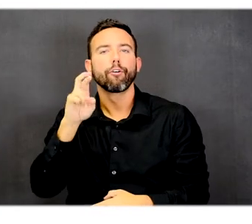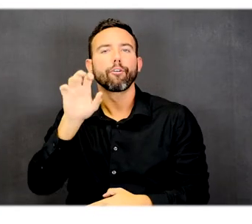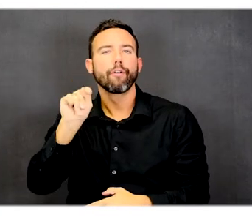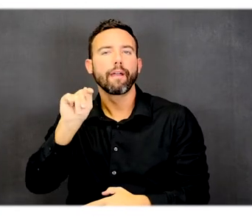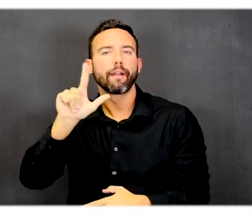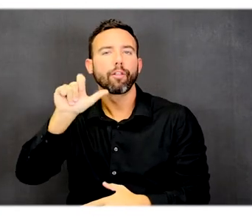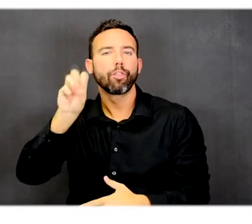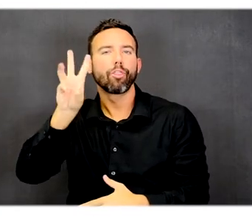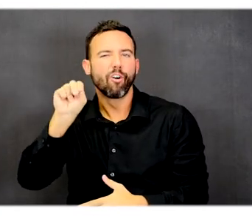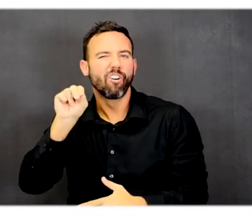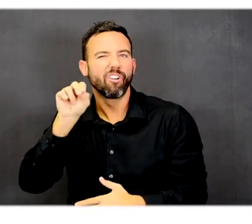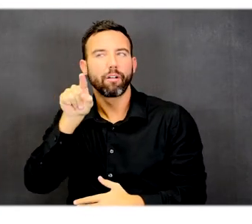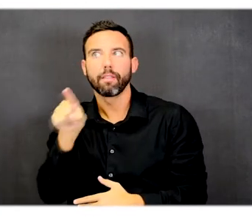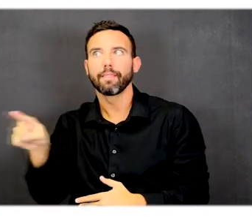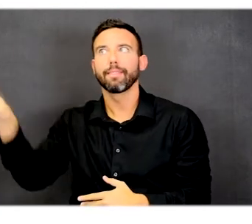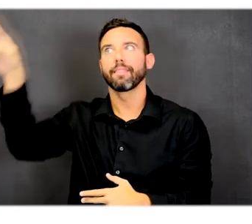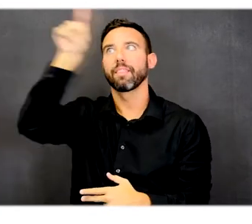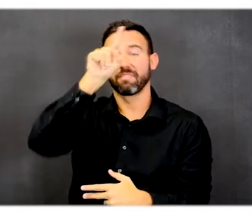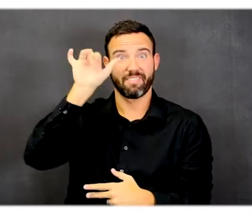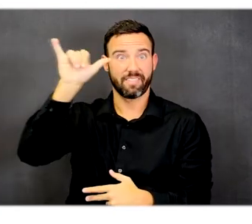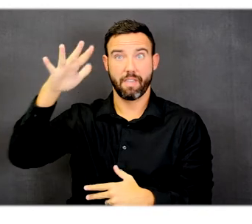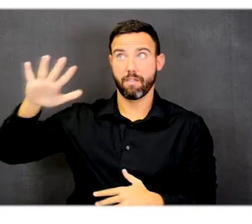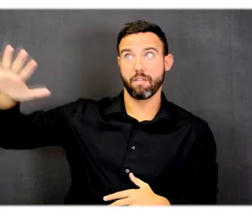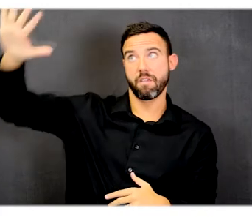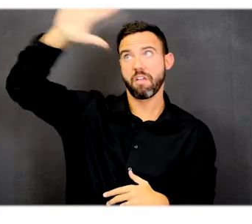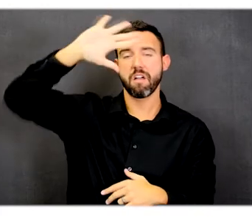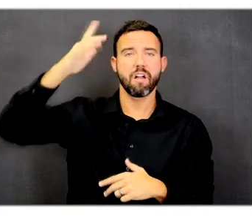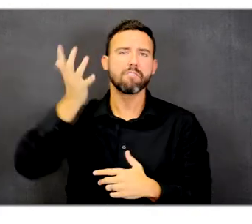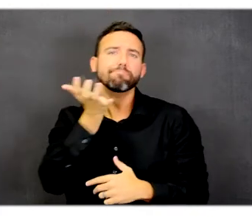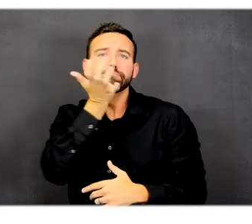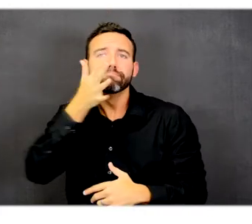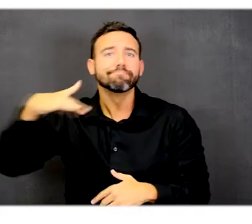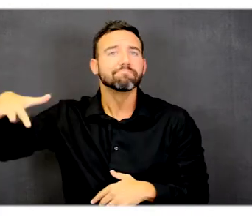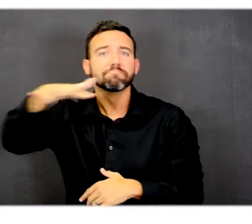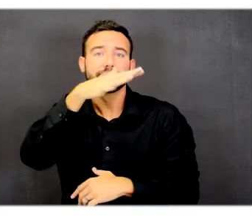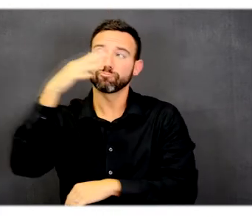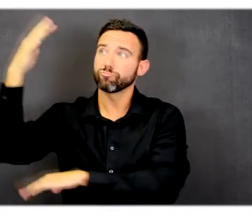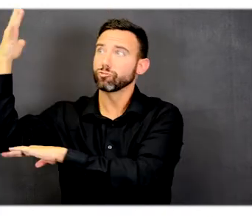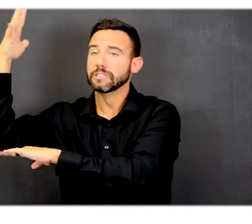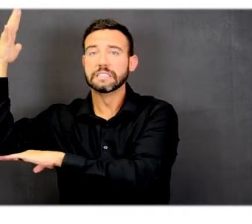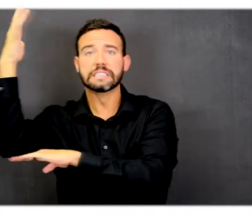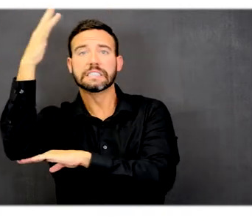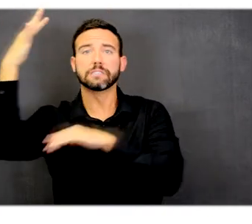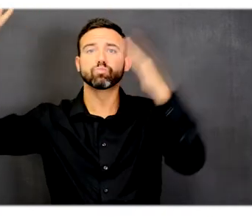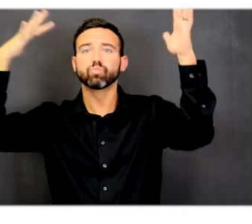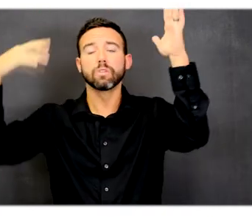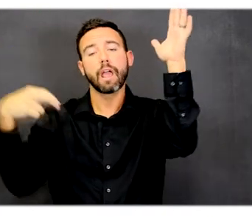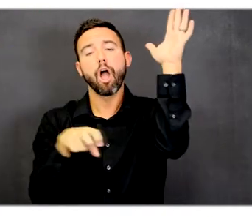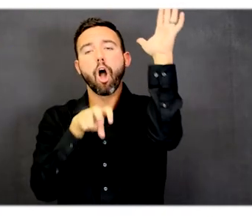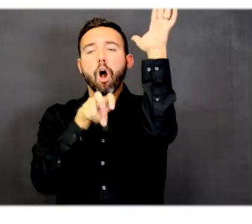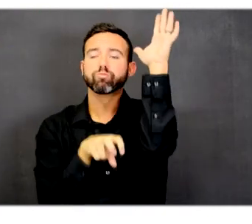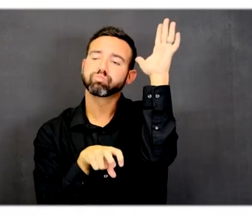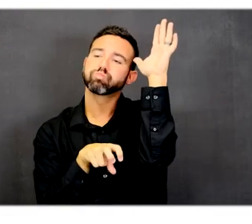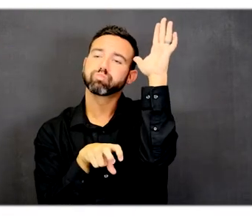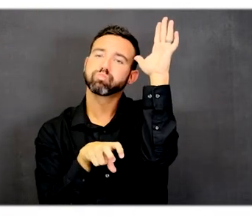It has areas that you can sit at, they are shaded areas, and trees. There are some